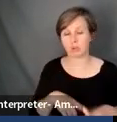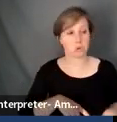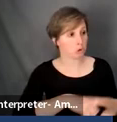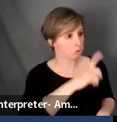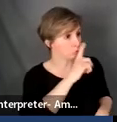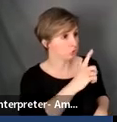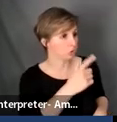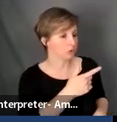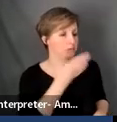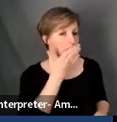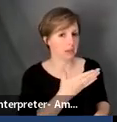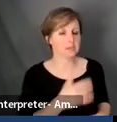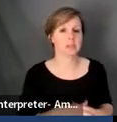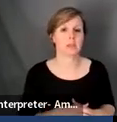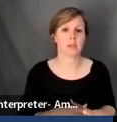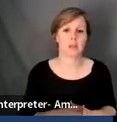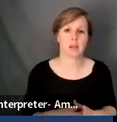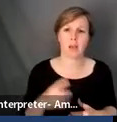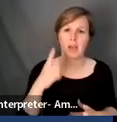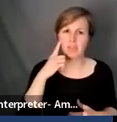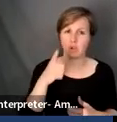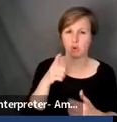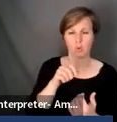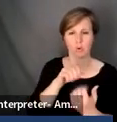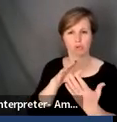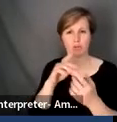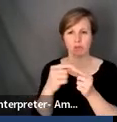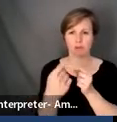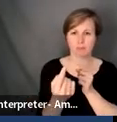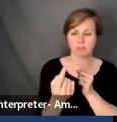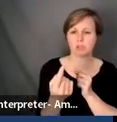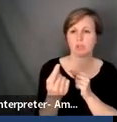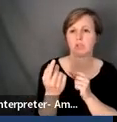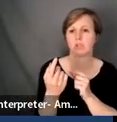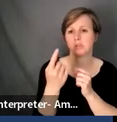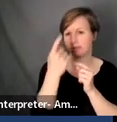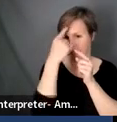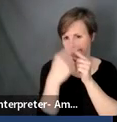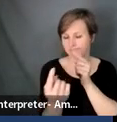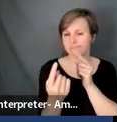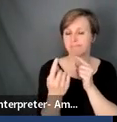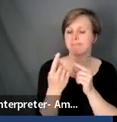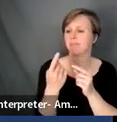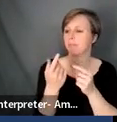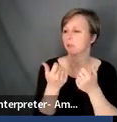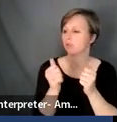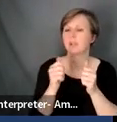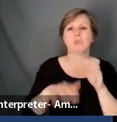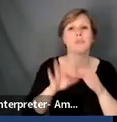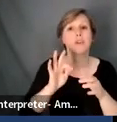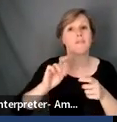I think you address opposition by trying to find allies